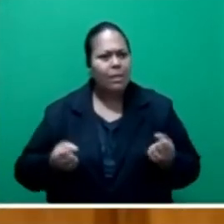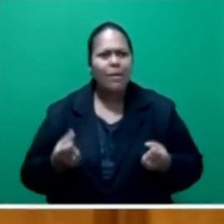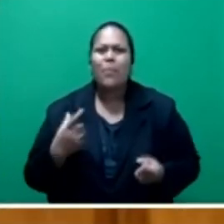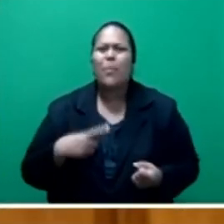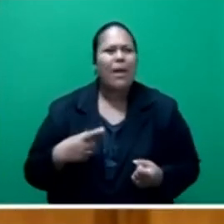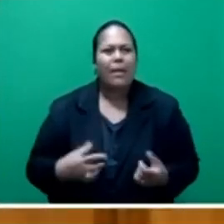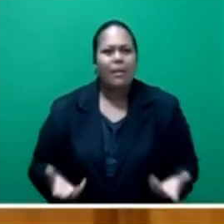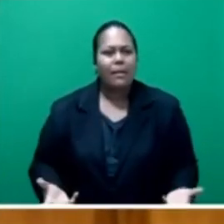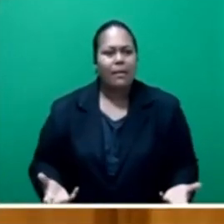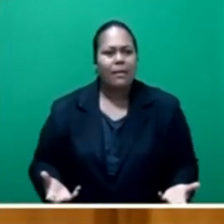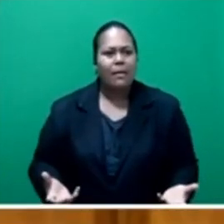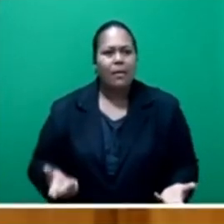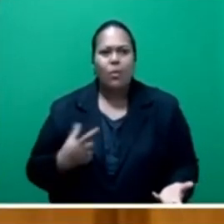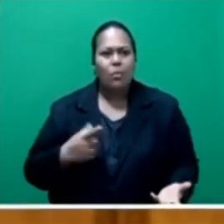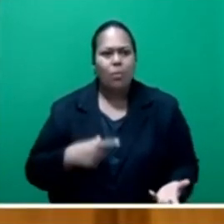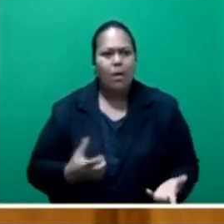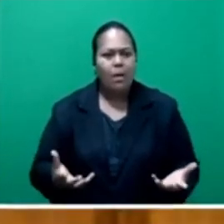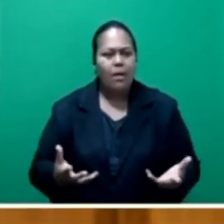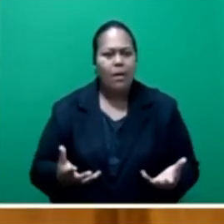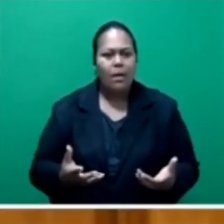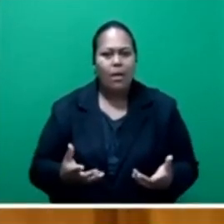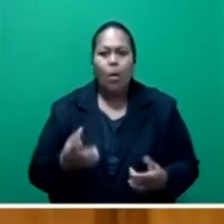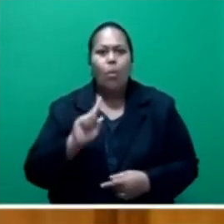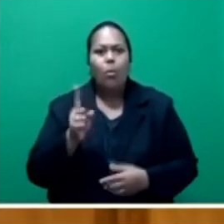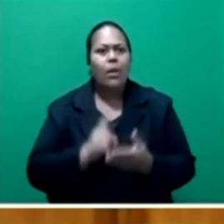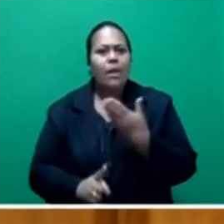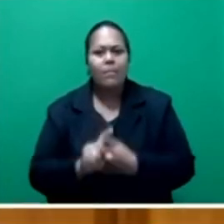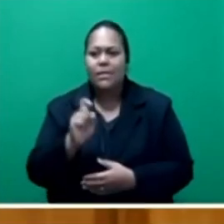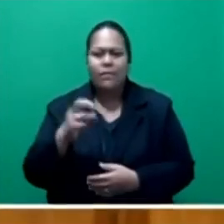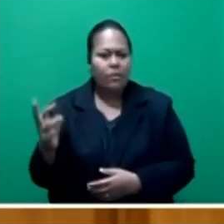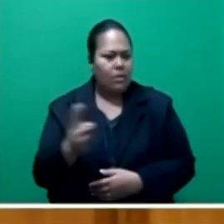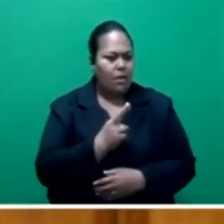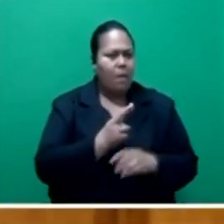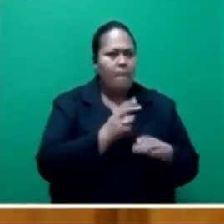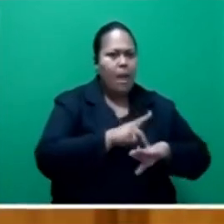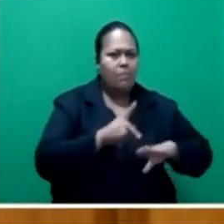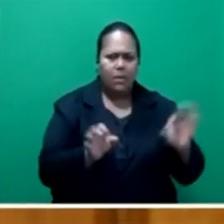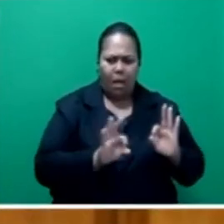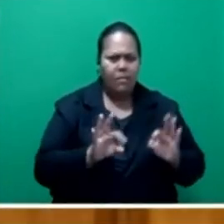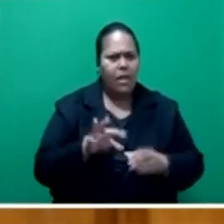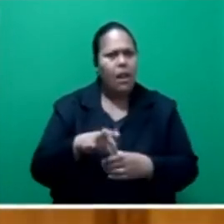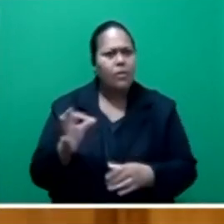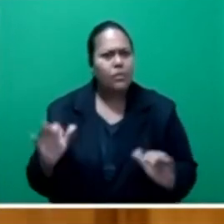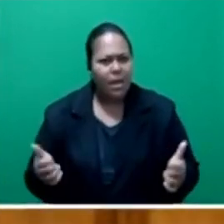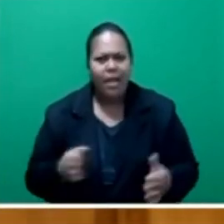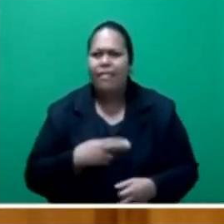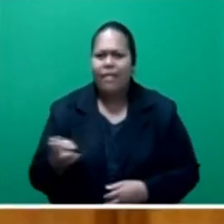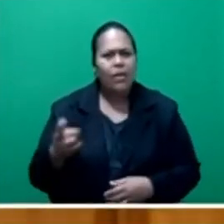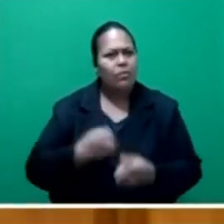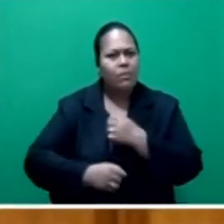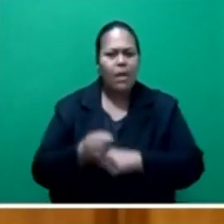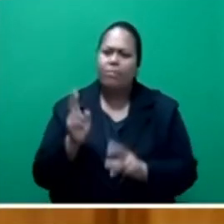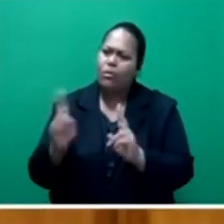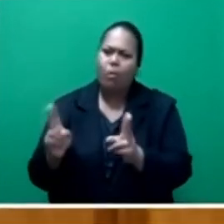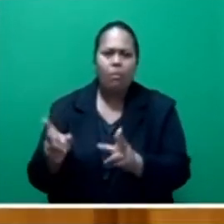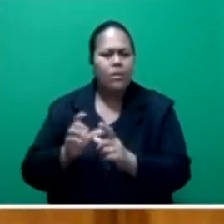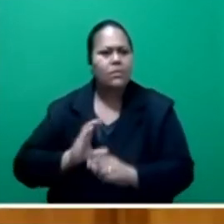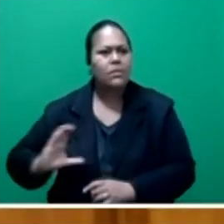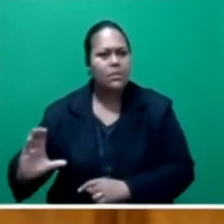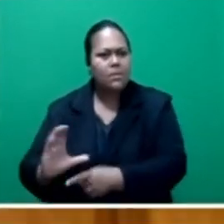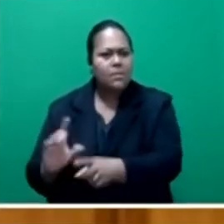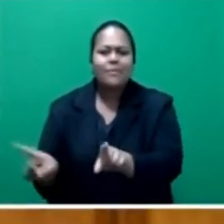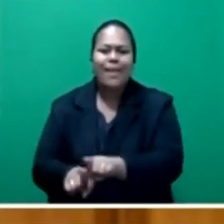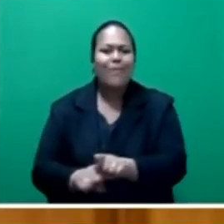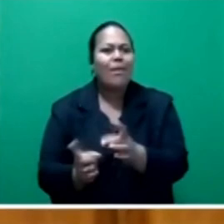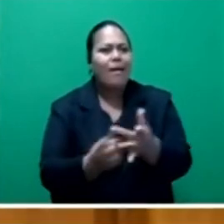What happens if you are not returned to parliament after the elections and you become once again just another citizen like